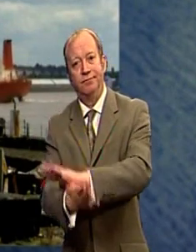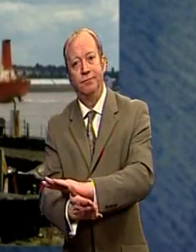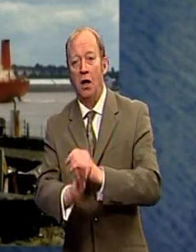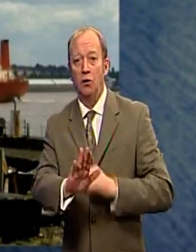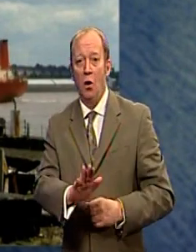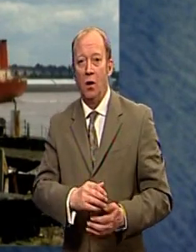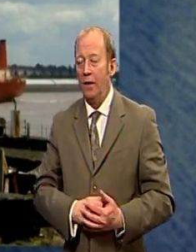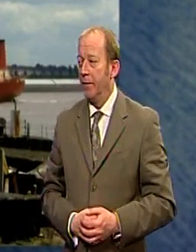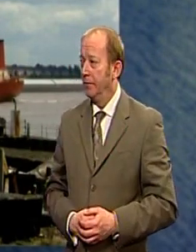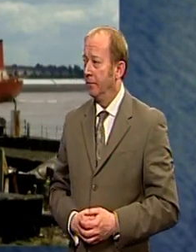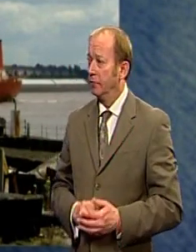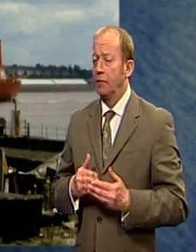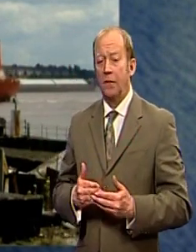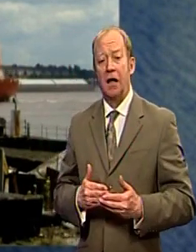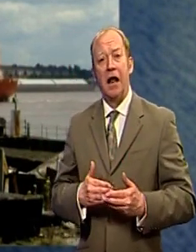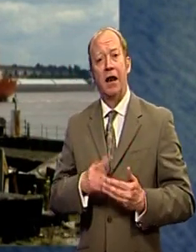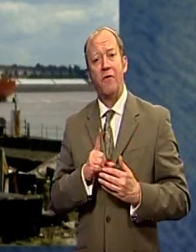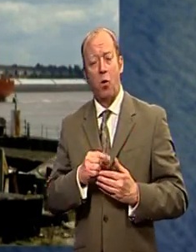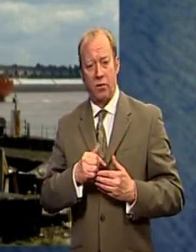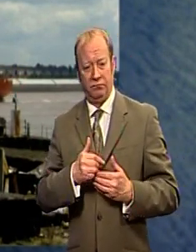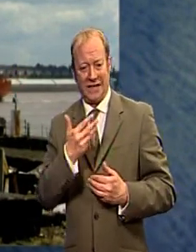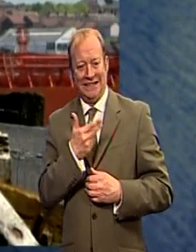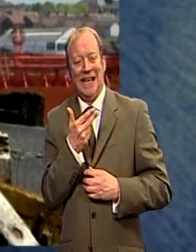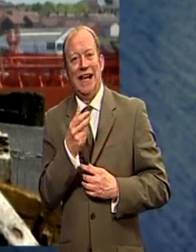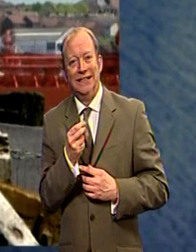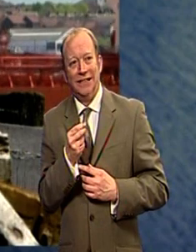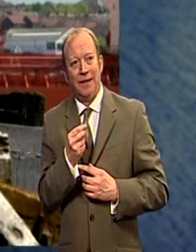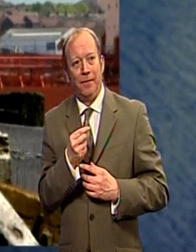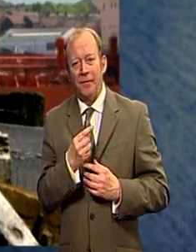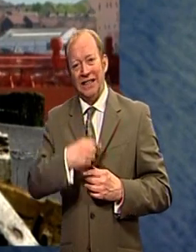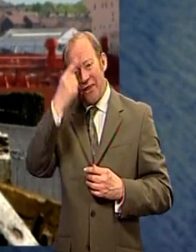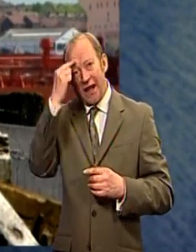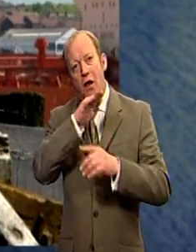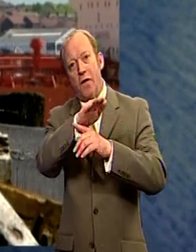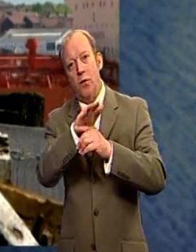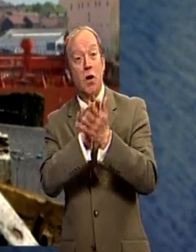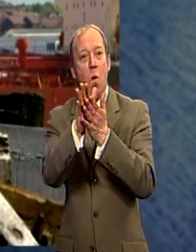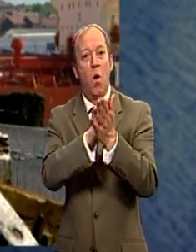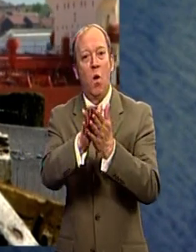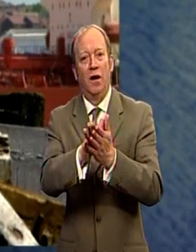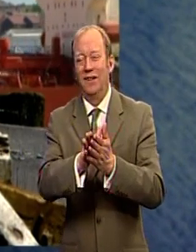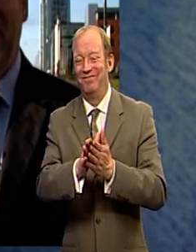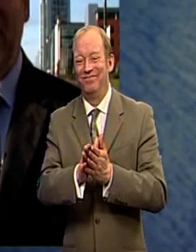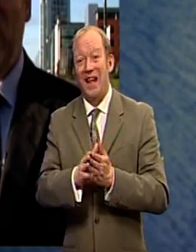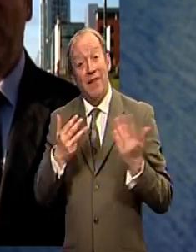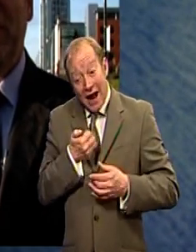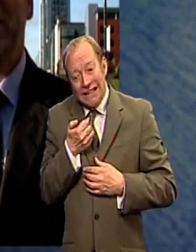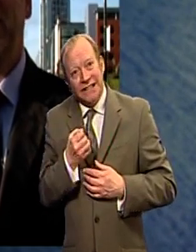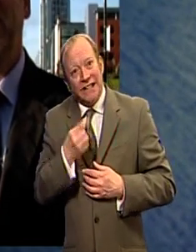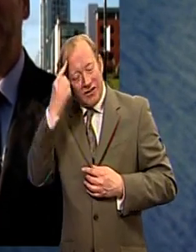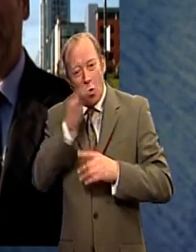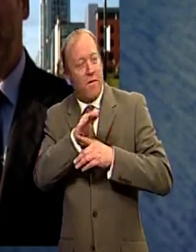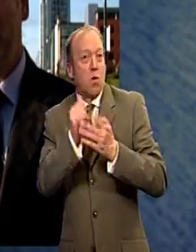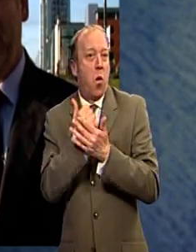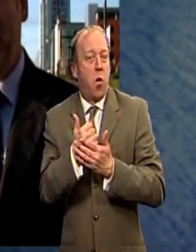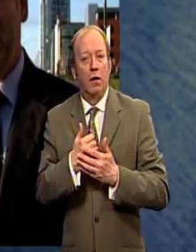When you're in the Port of Liverpool in the 80s, you couldn't see the future as being as bright as what it was maybe in the 1960s. But in